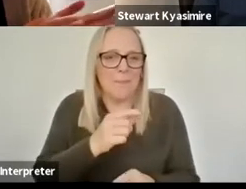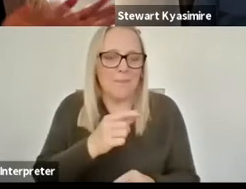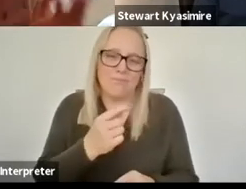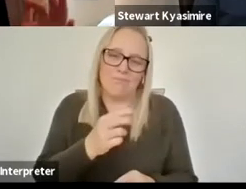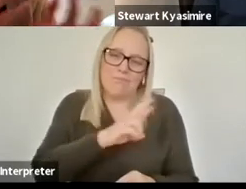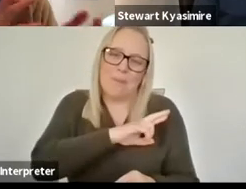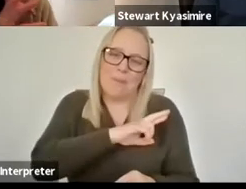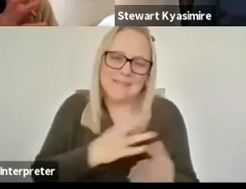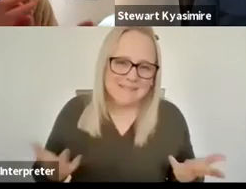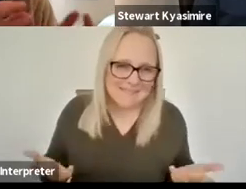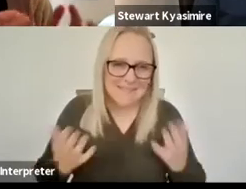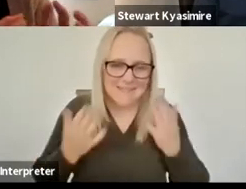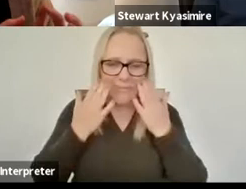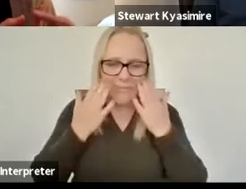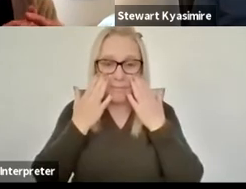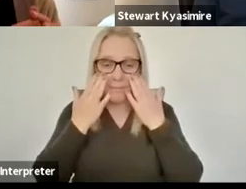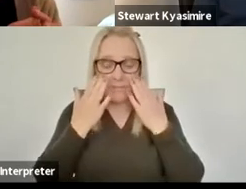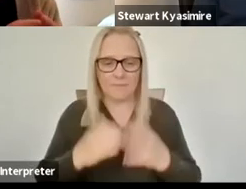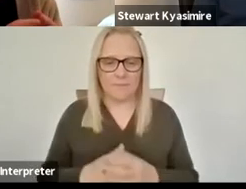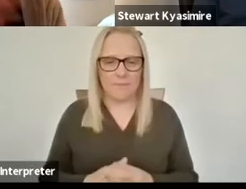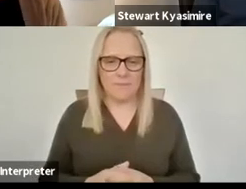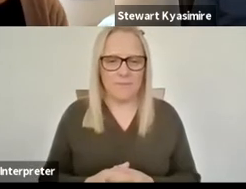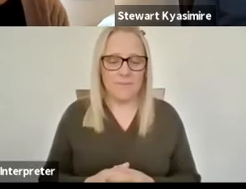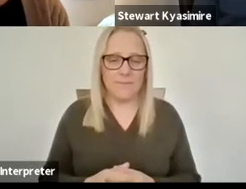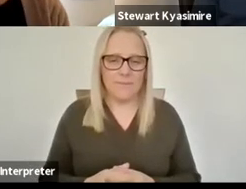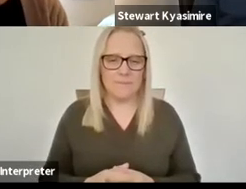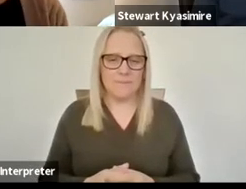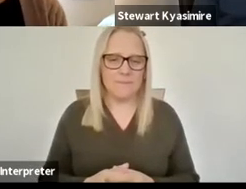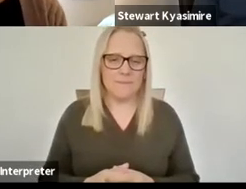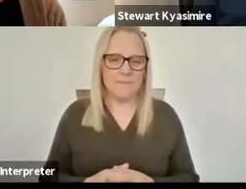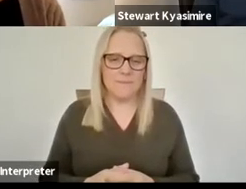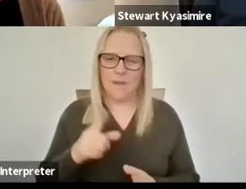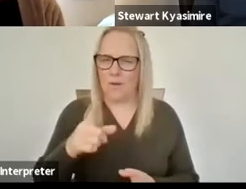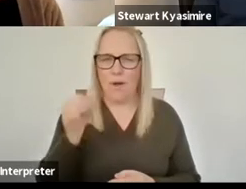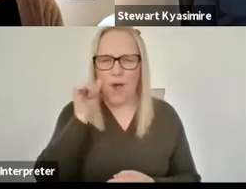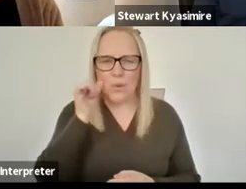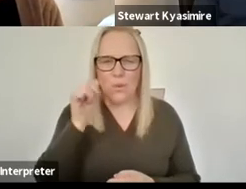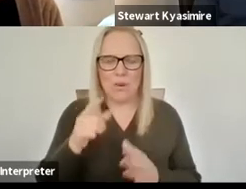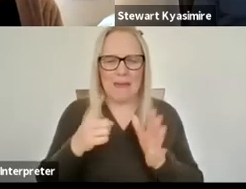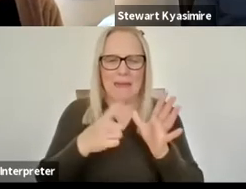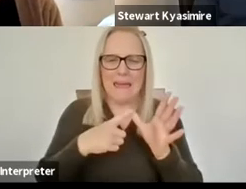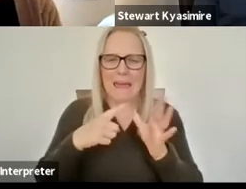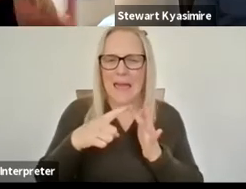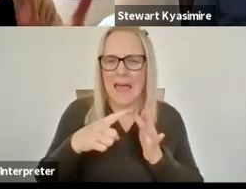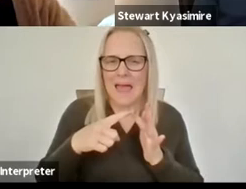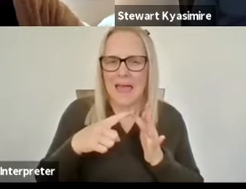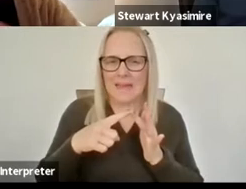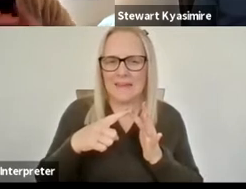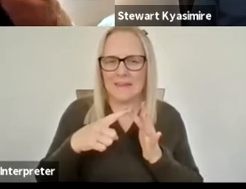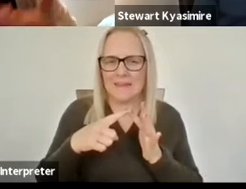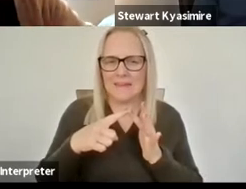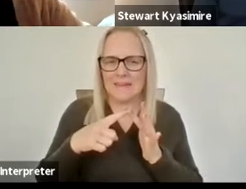there's a an example i sometimes use when i'm talking about this most well you probably all know ai is generally ingesting